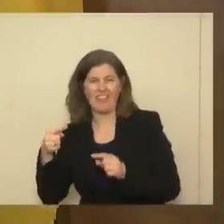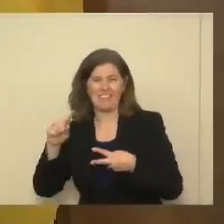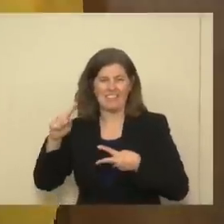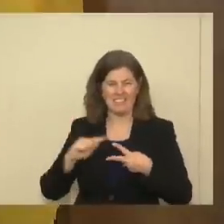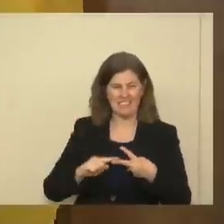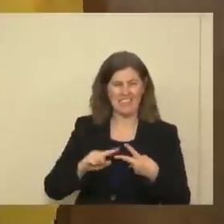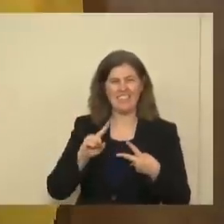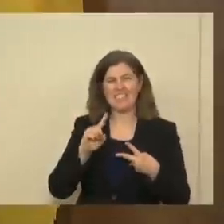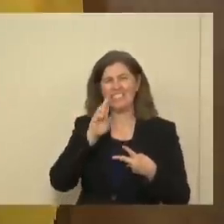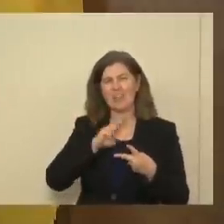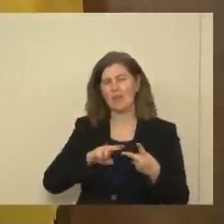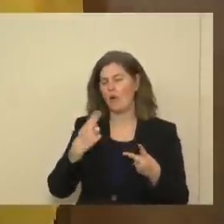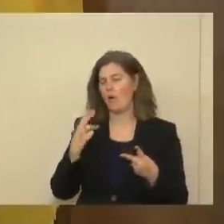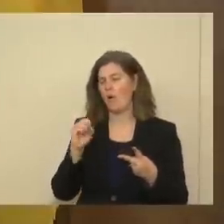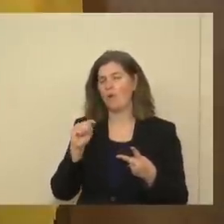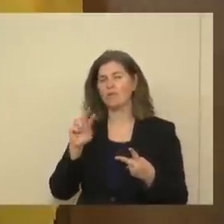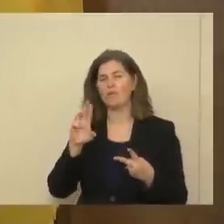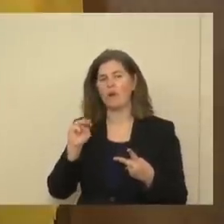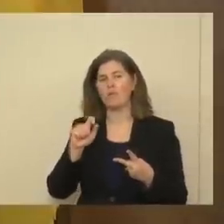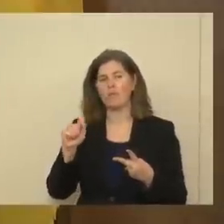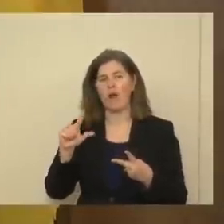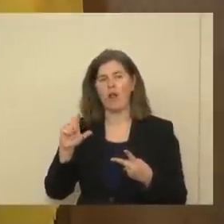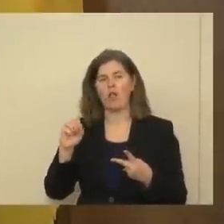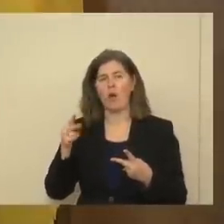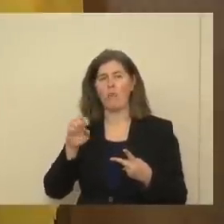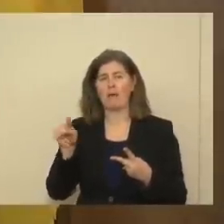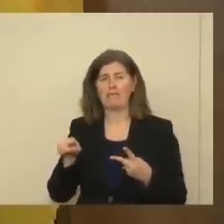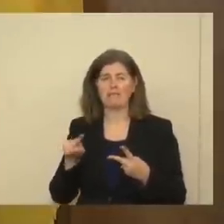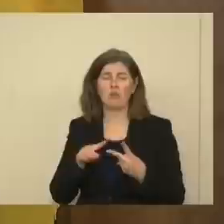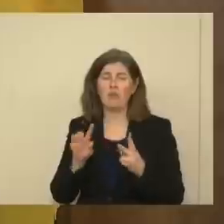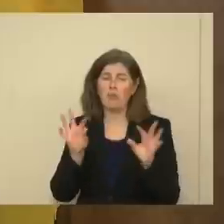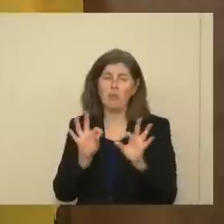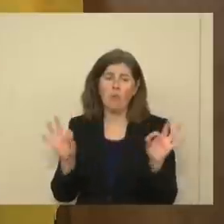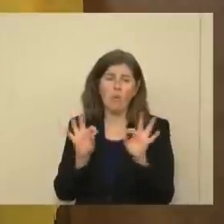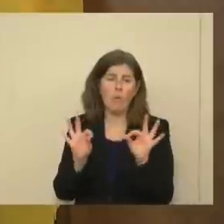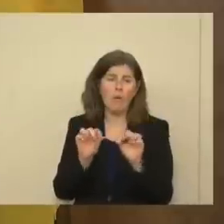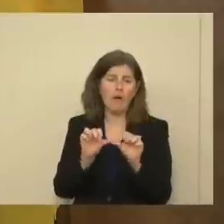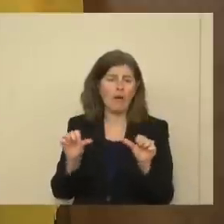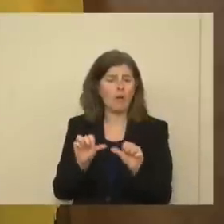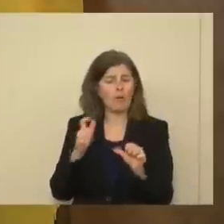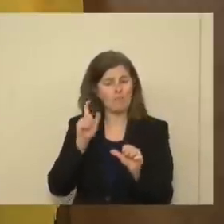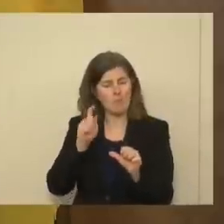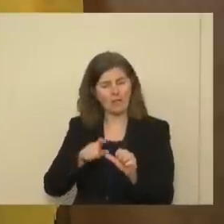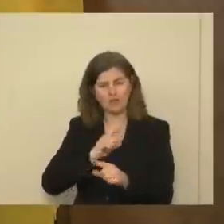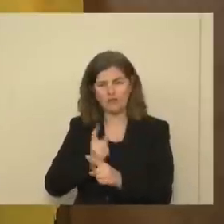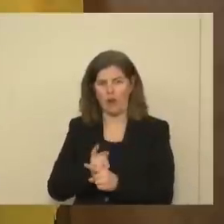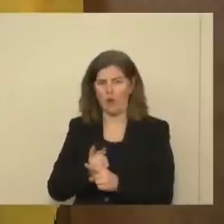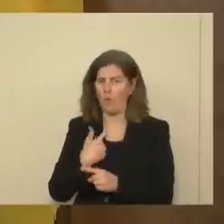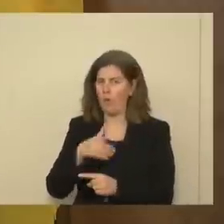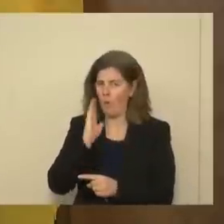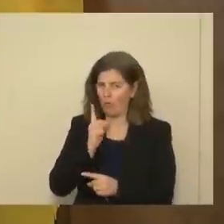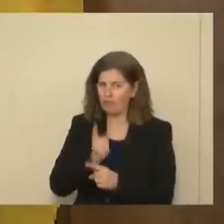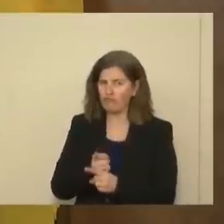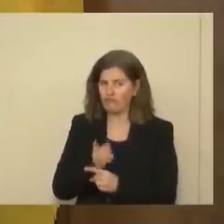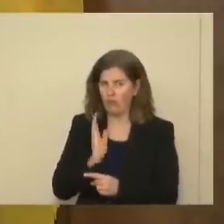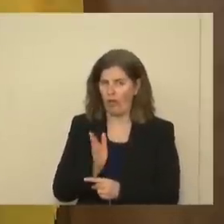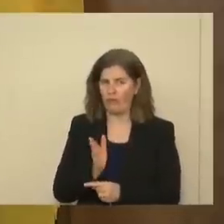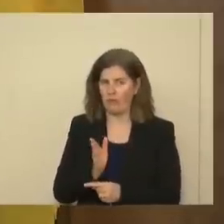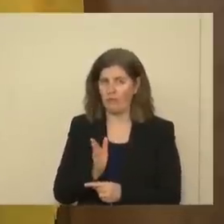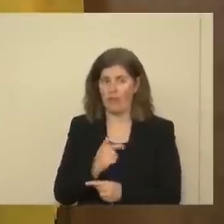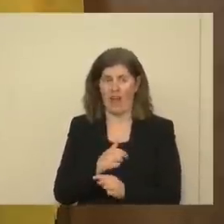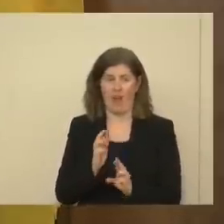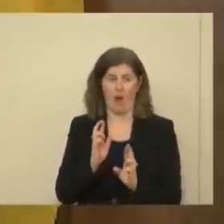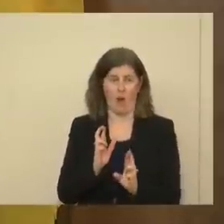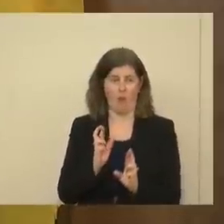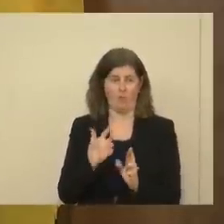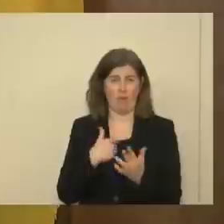Hotram Lopez because this is a really significant area for us to get right. We are going to get it right. And I hope to